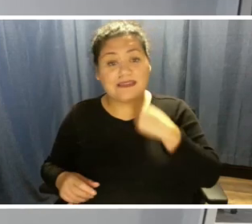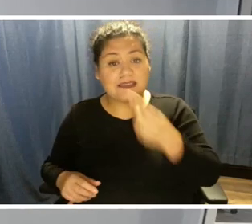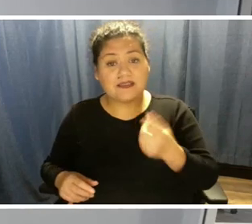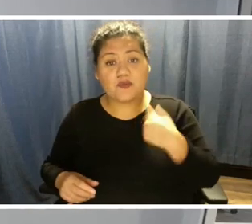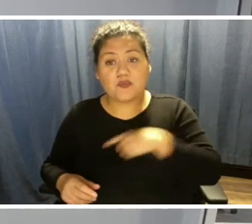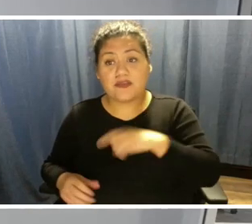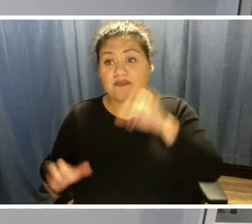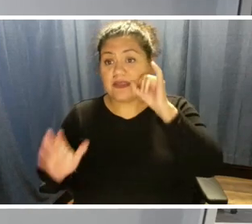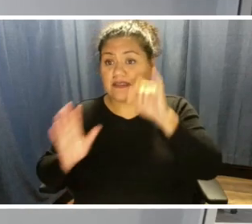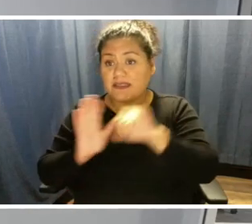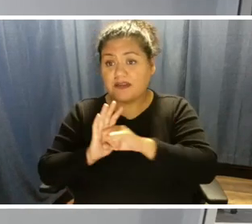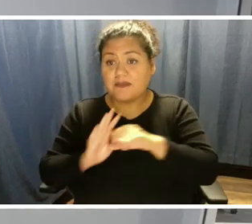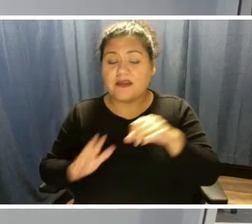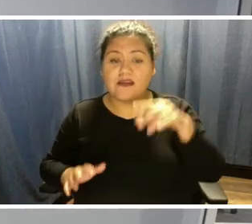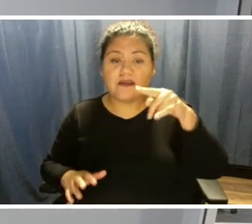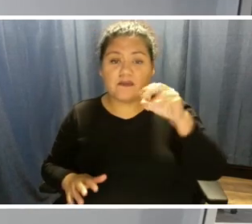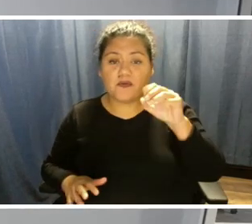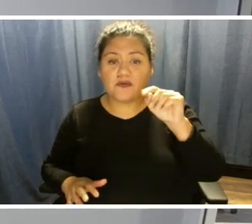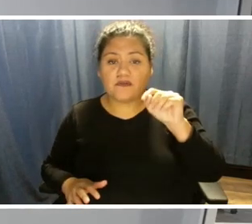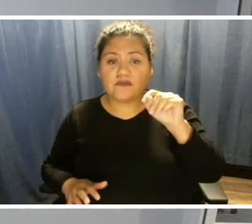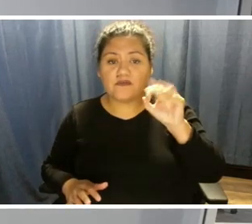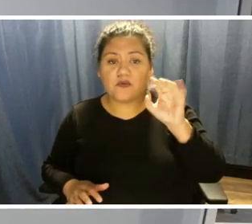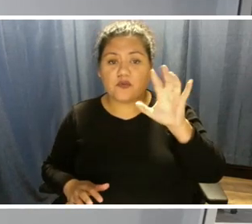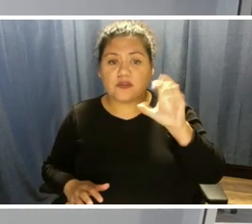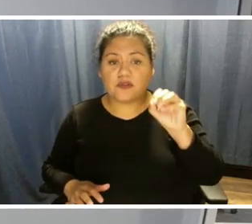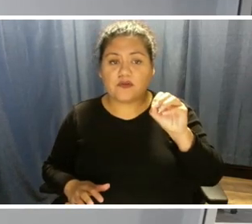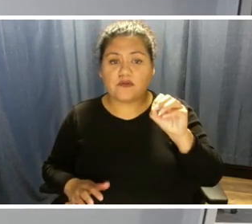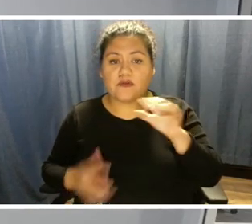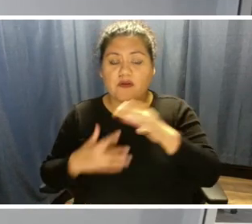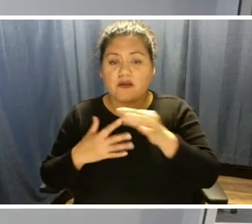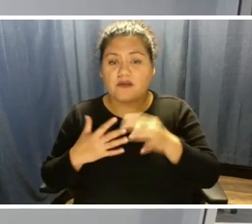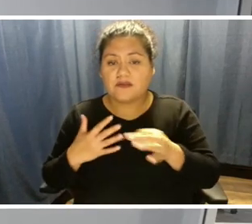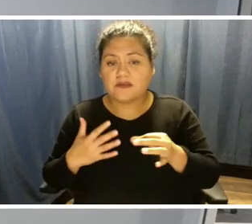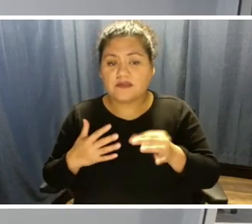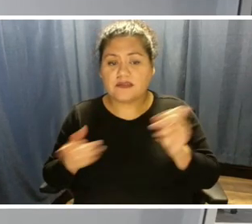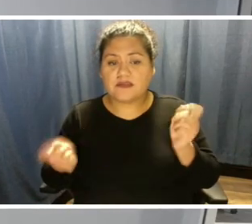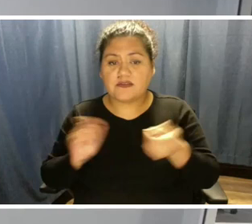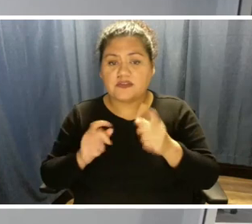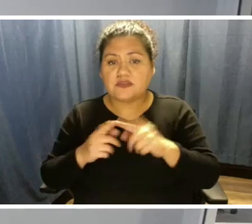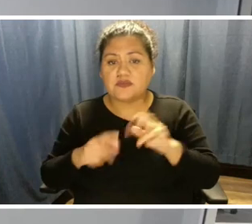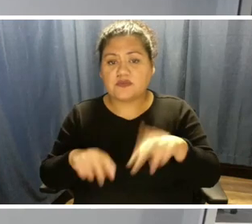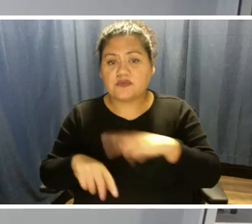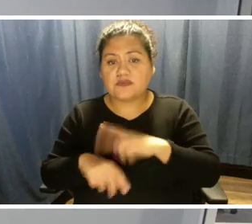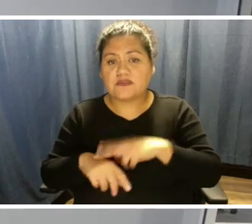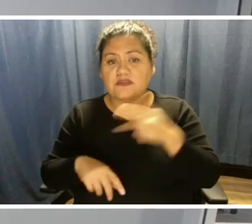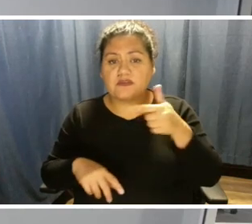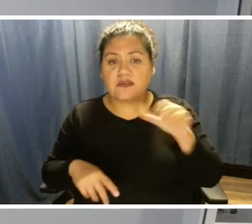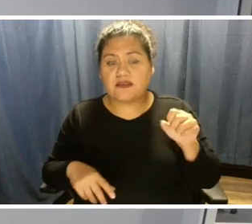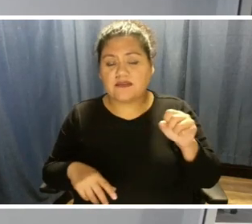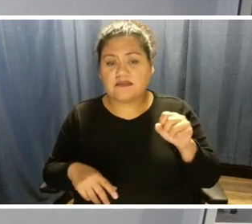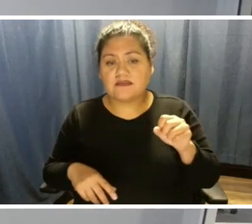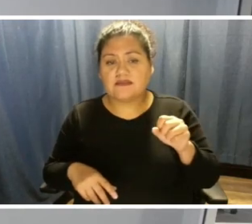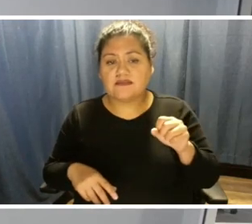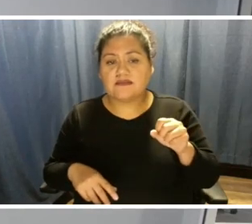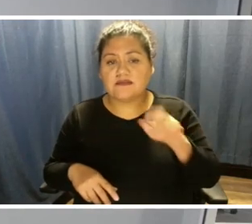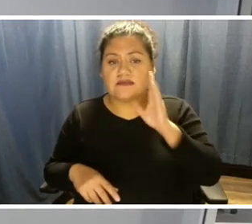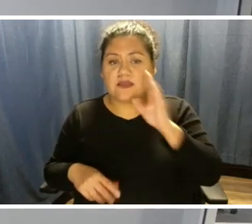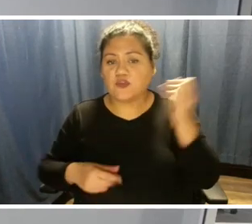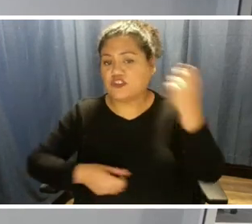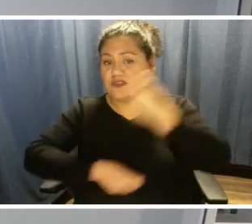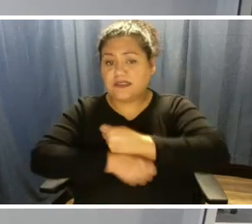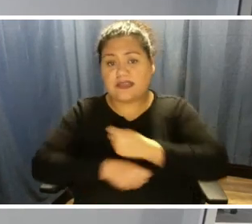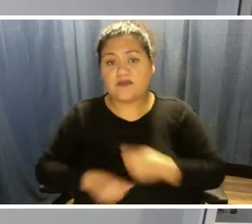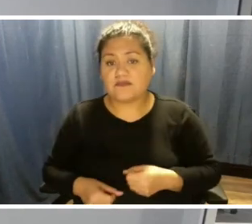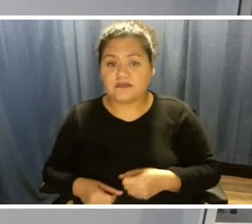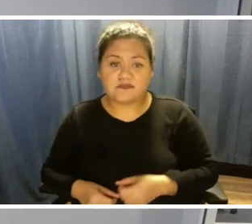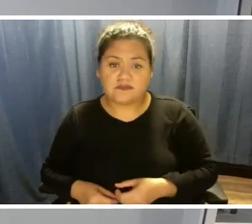portfolios, options that would convert it to natural gas, that would shut it down. And so